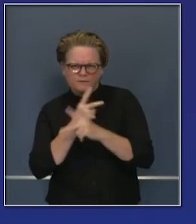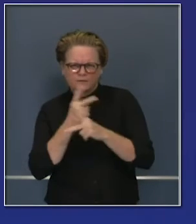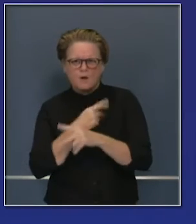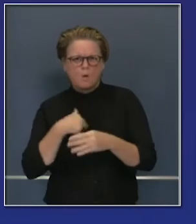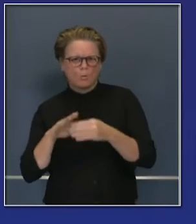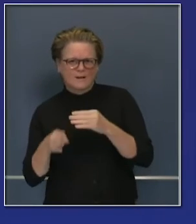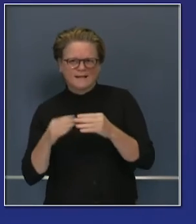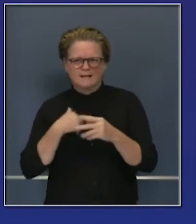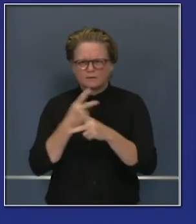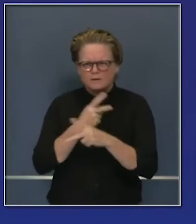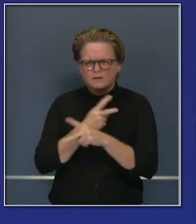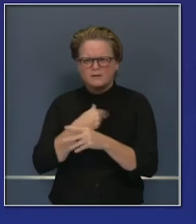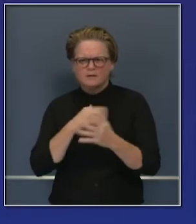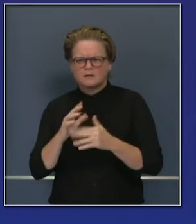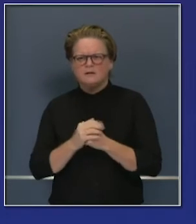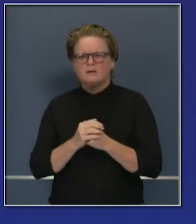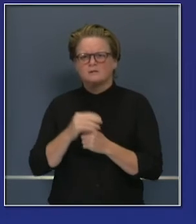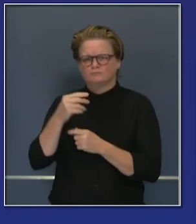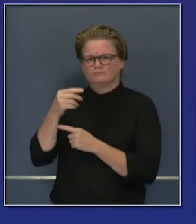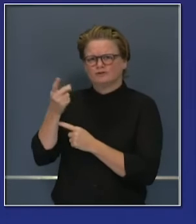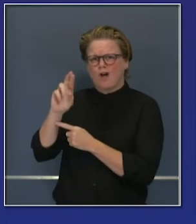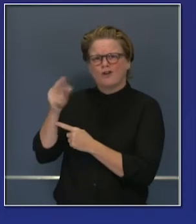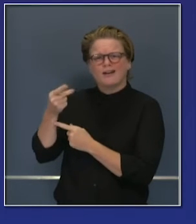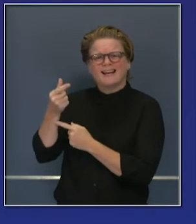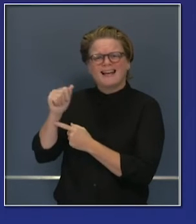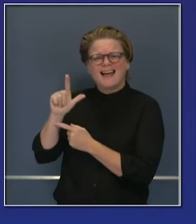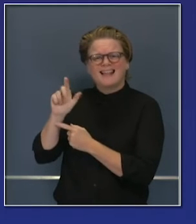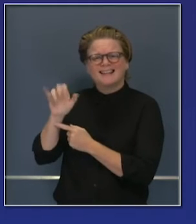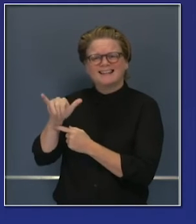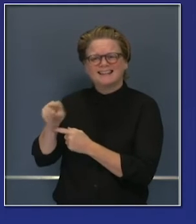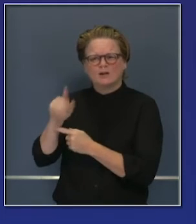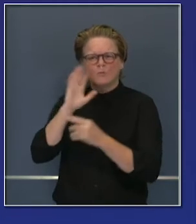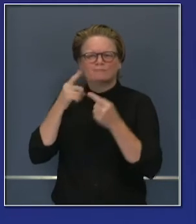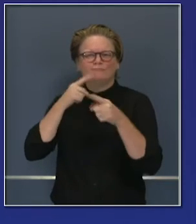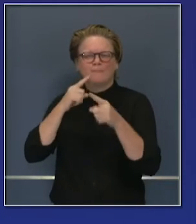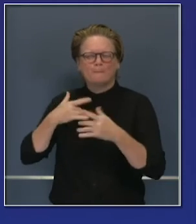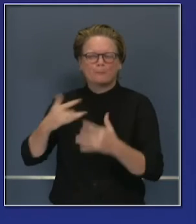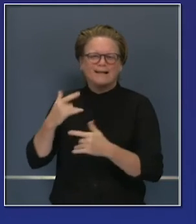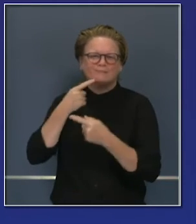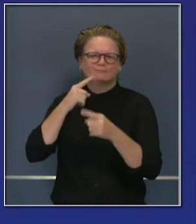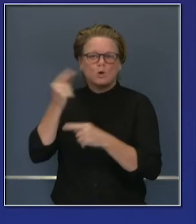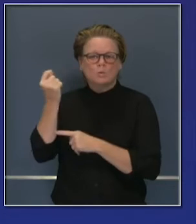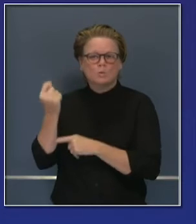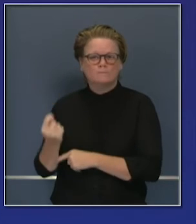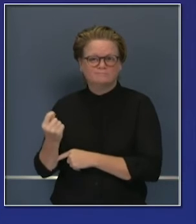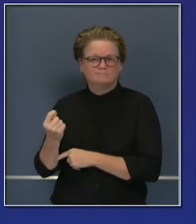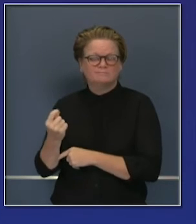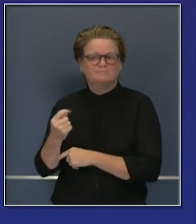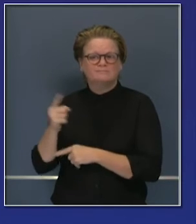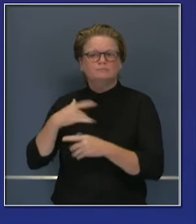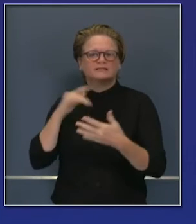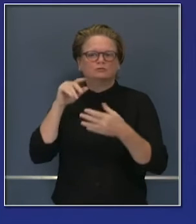Dr. Galley follows up these Monday press conferences on Tuesday and updates the movement between counties.